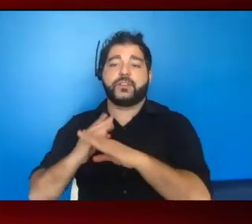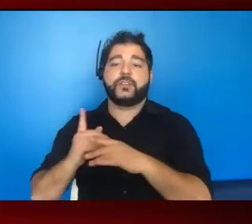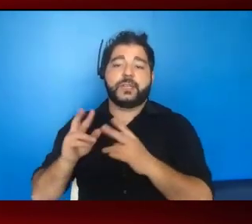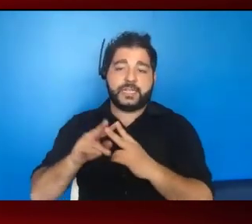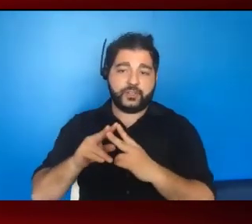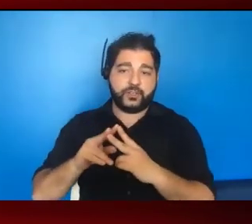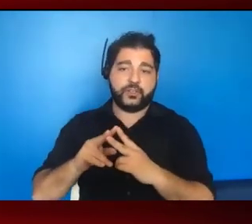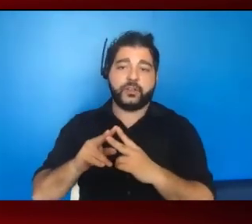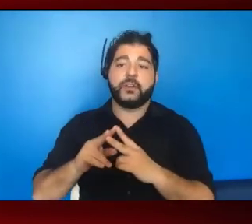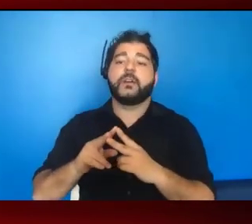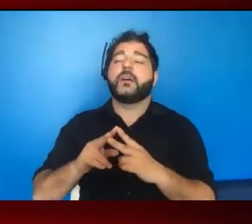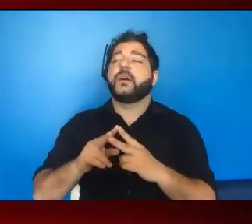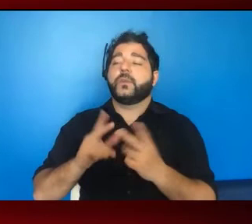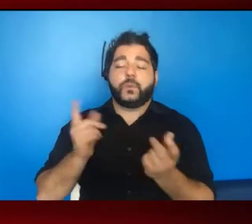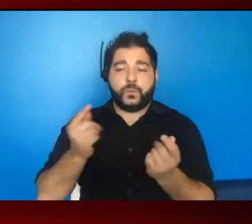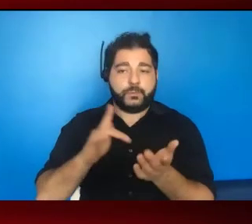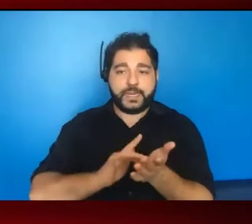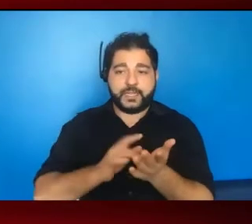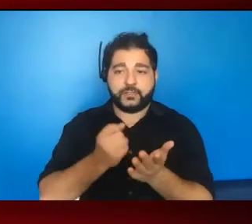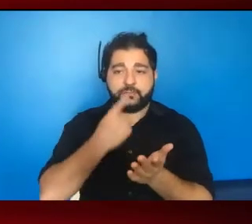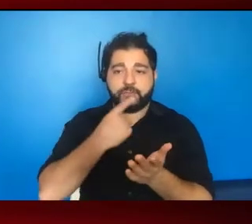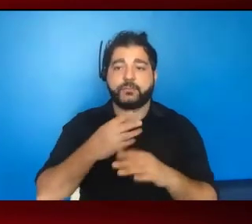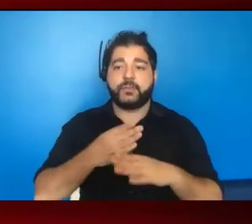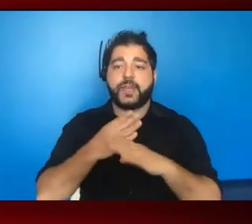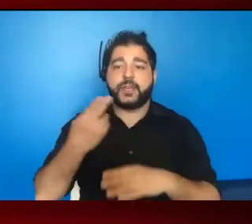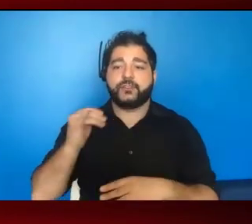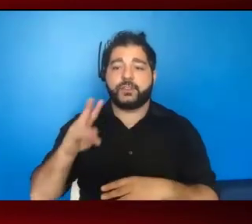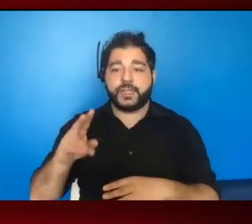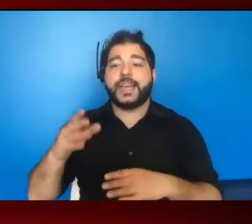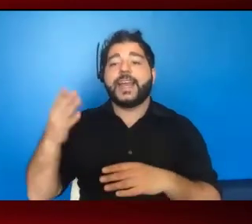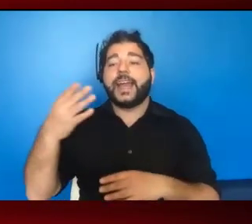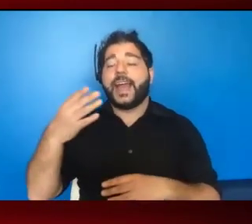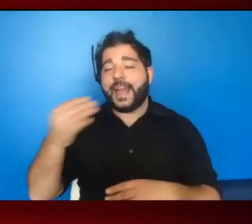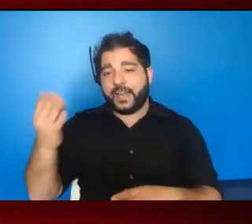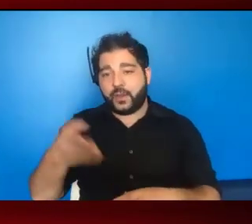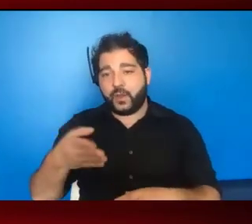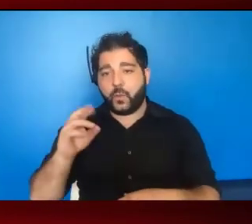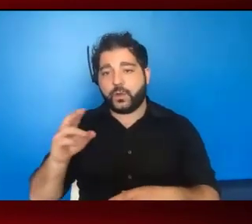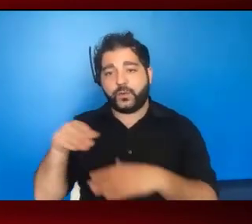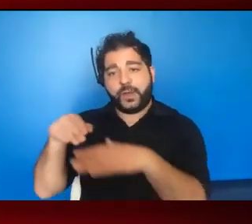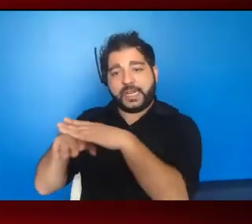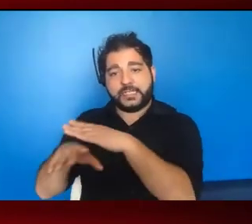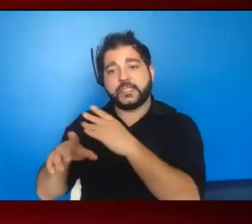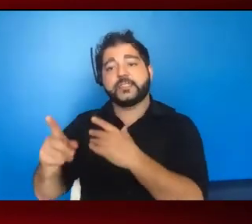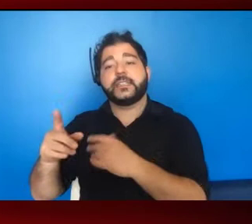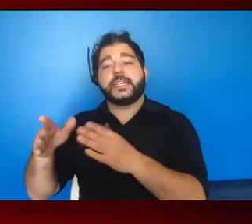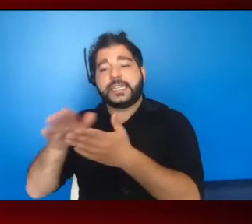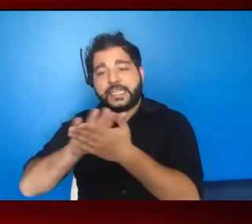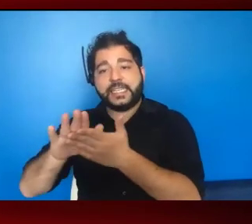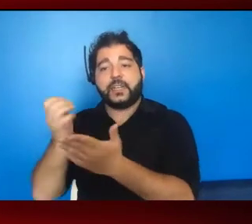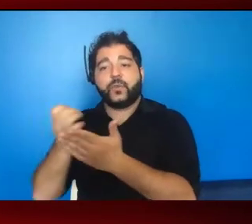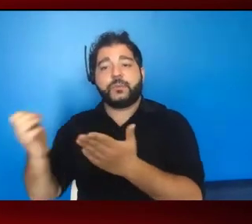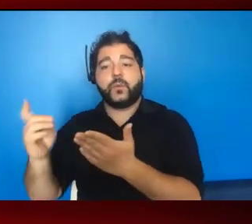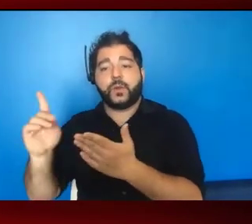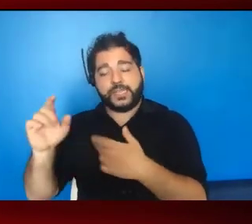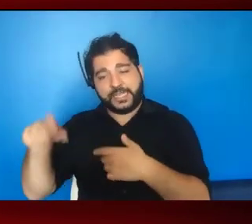on medication to prevent HIV, and or to access sterile equipment where they are needed and permitted